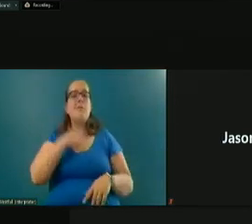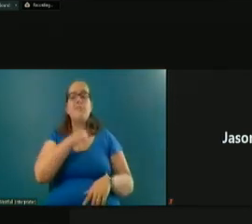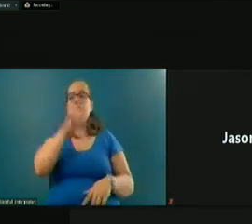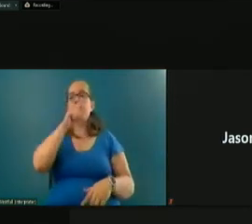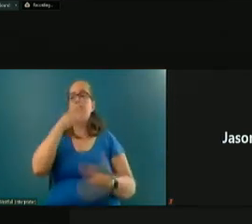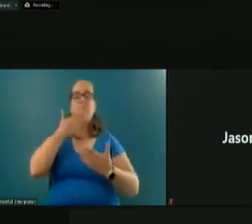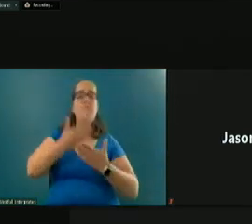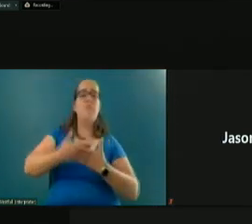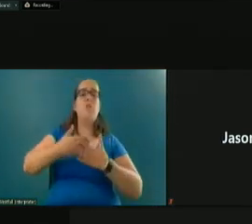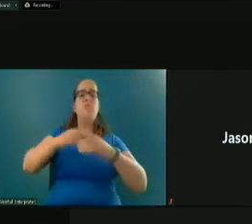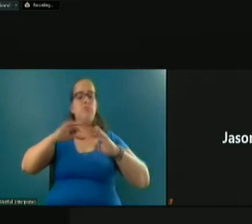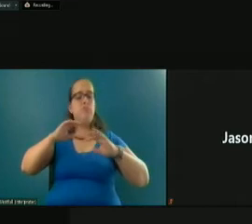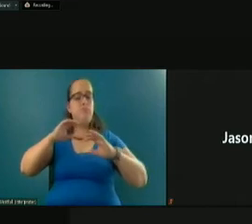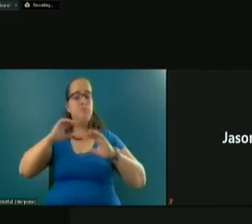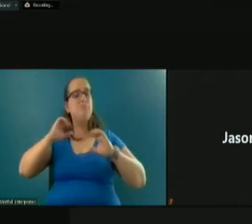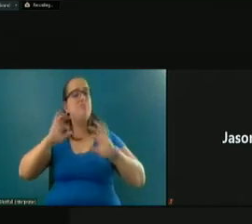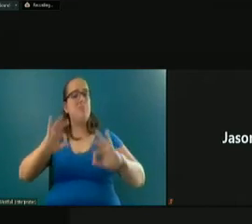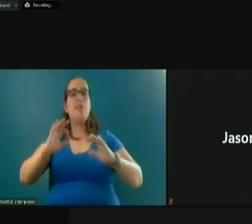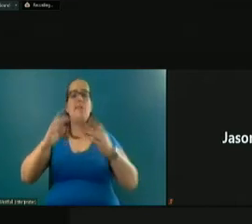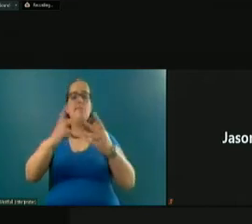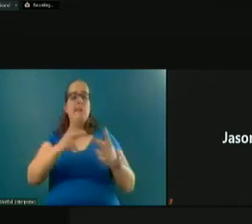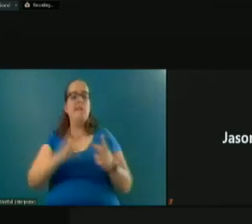position going forward.